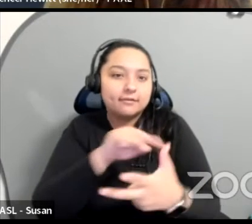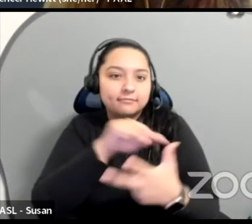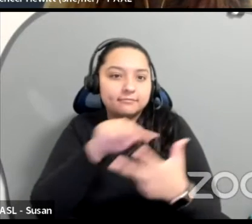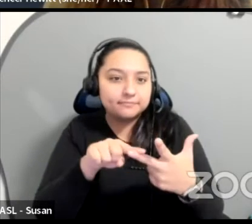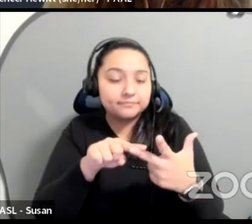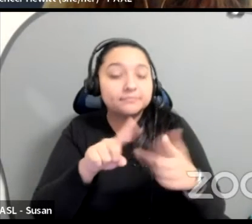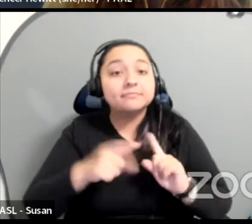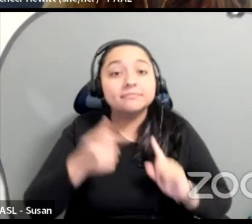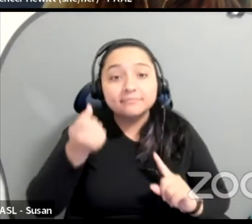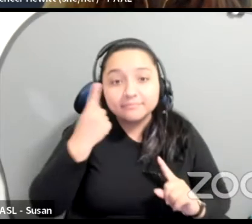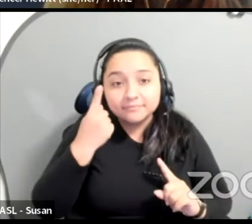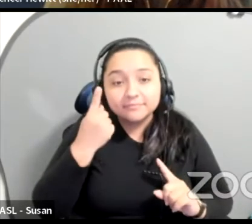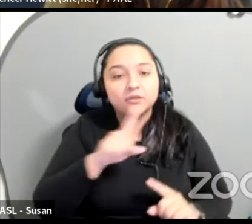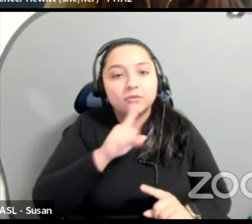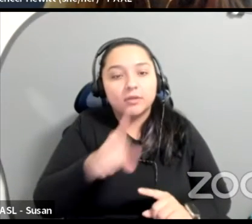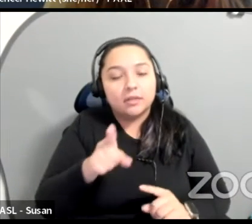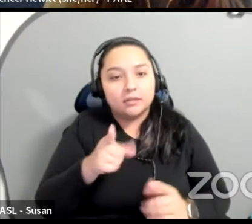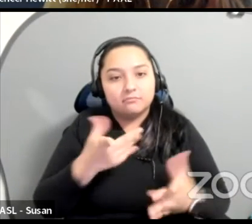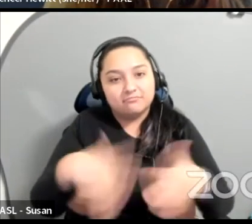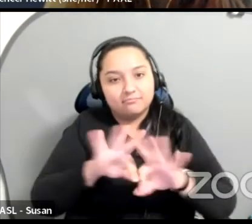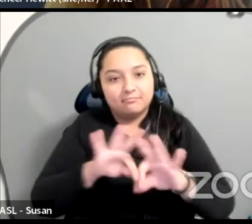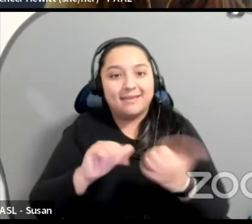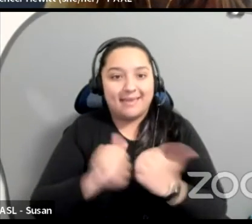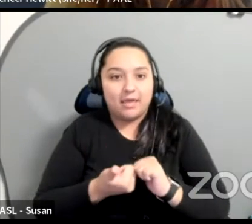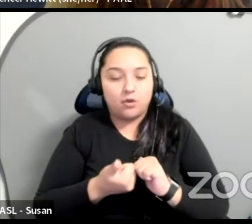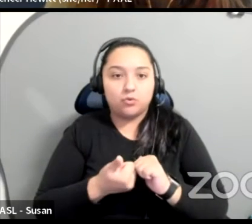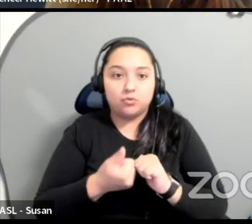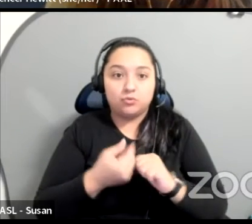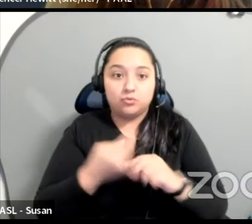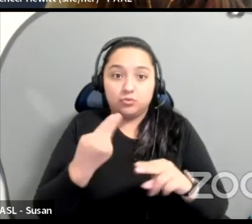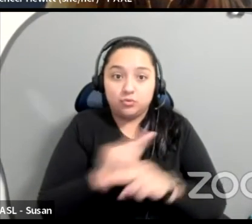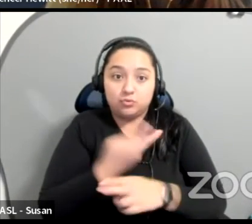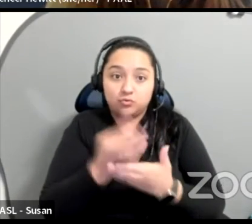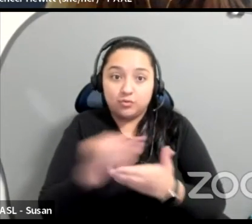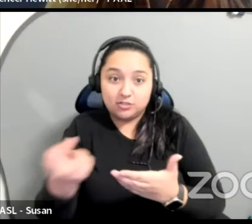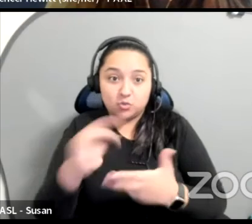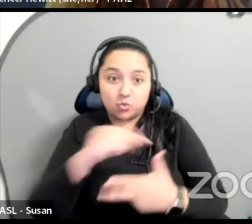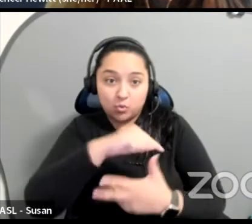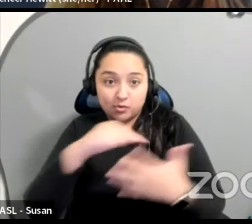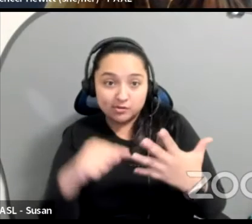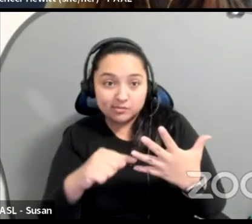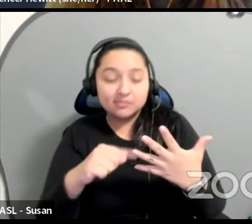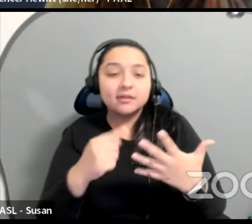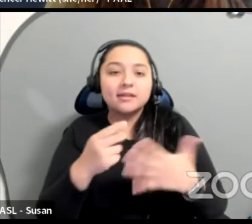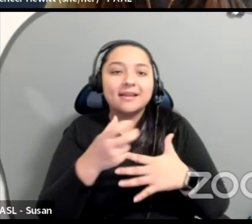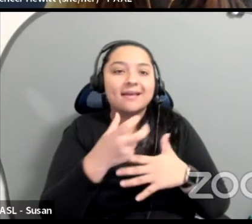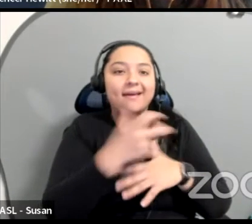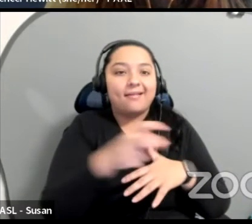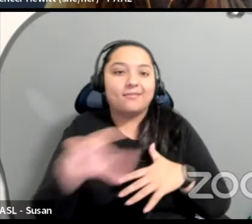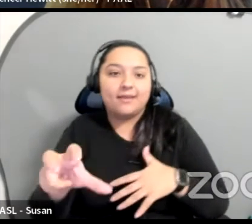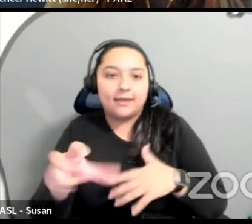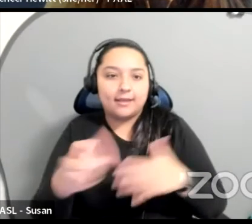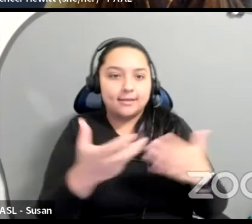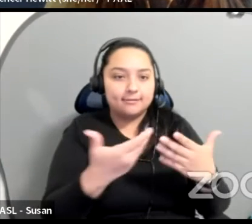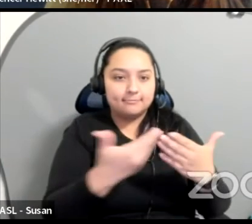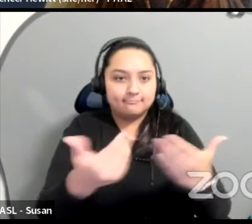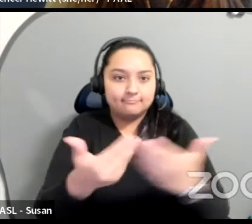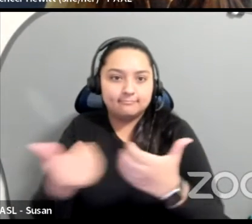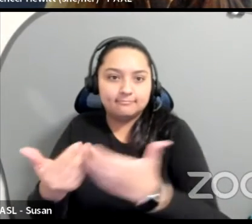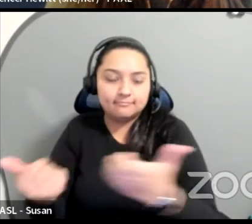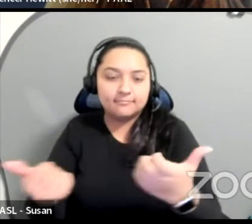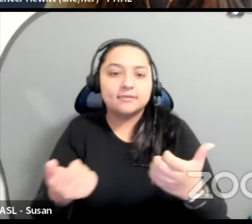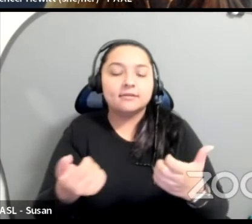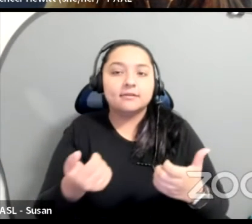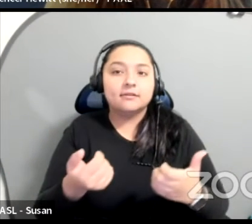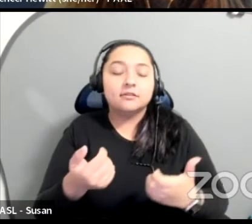but it's really about how you allocate your resources and, uh, not a simple way, but I guess a clear way to me to